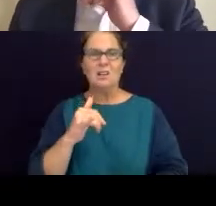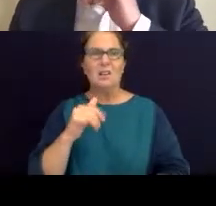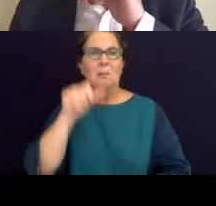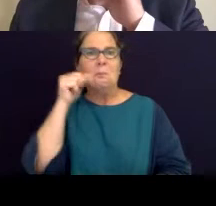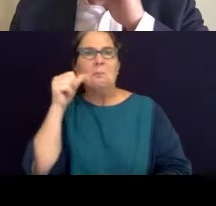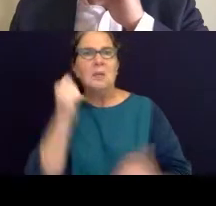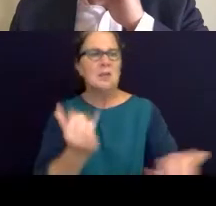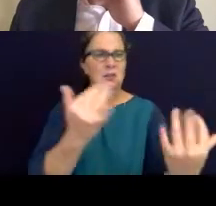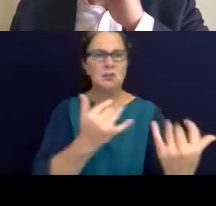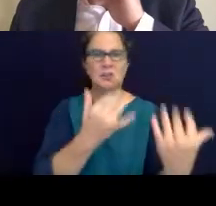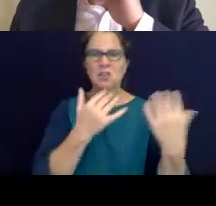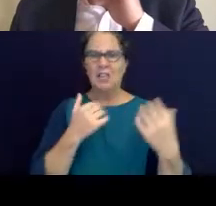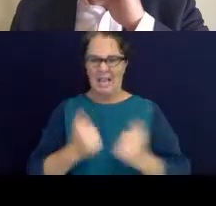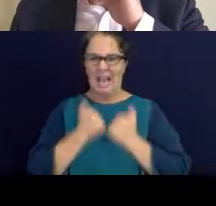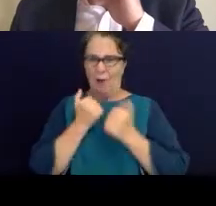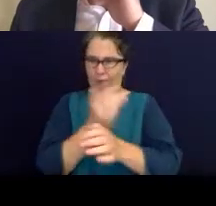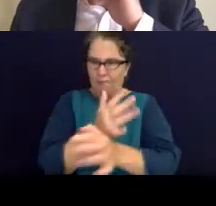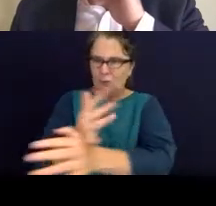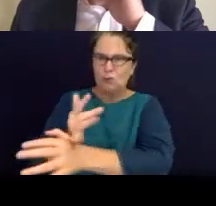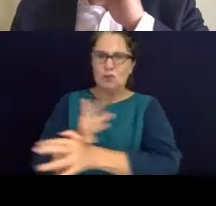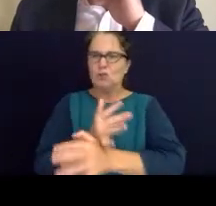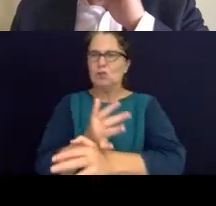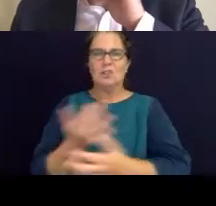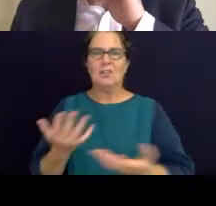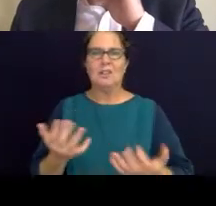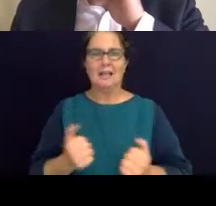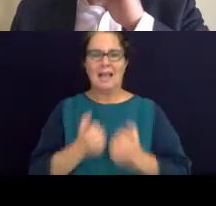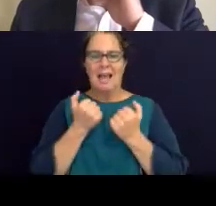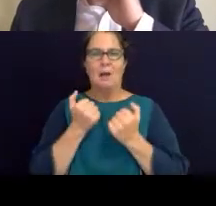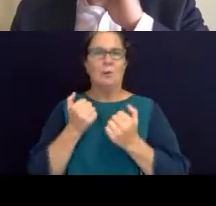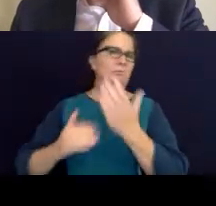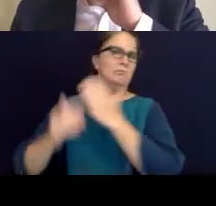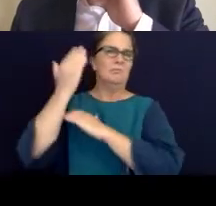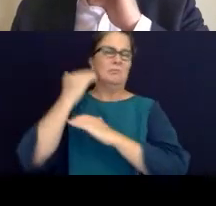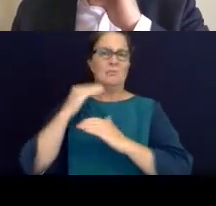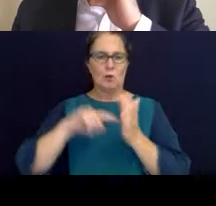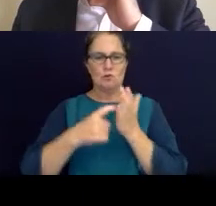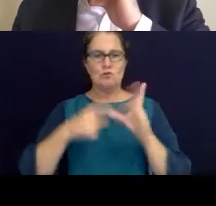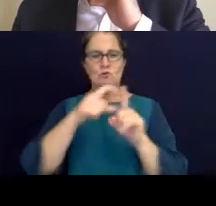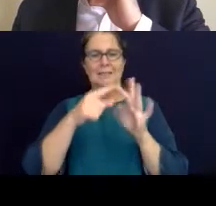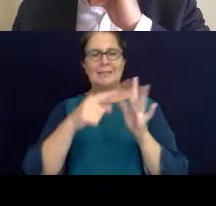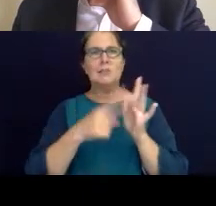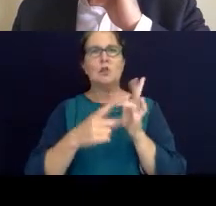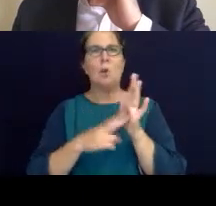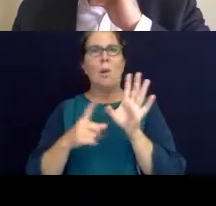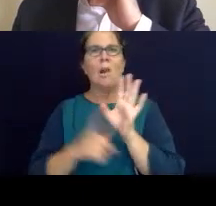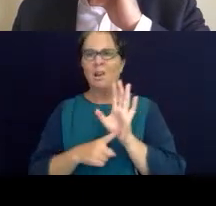where our sea fish and our traditional gathering spaces and places